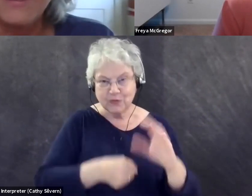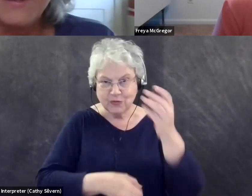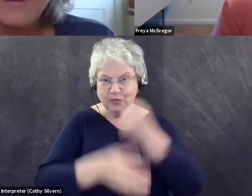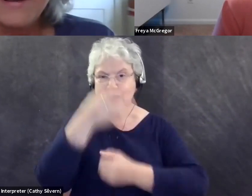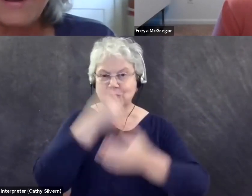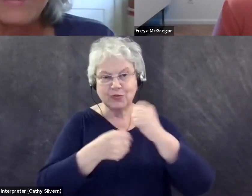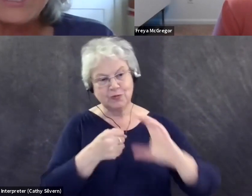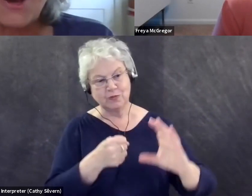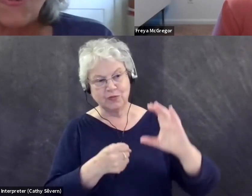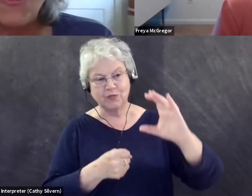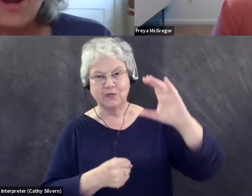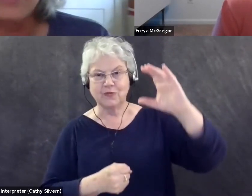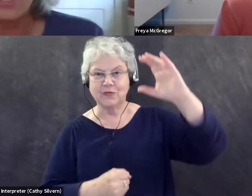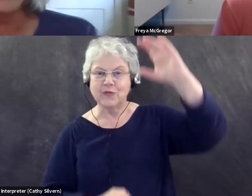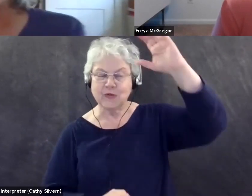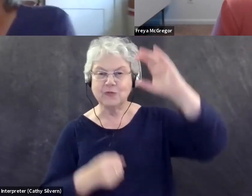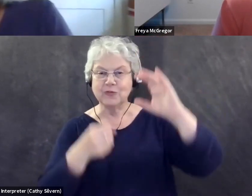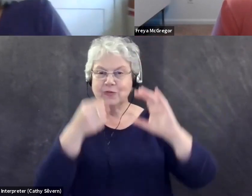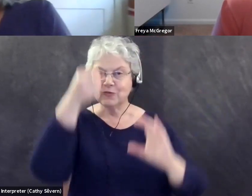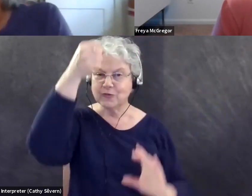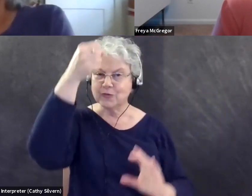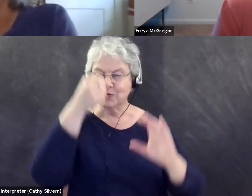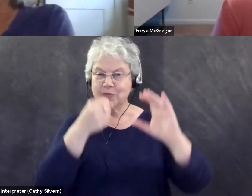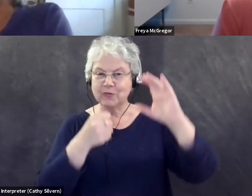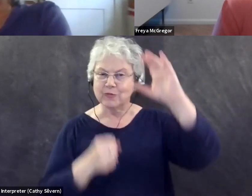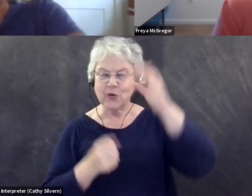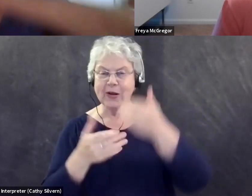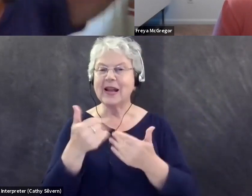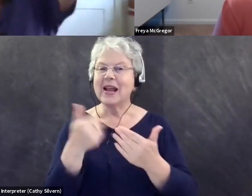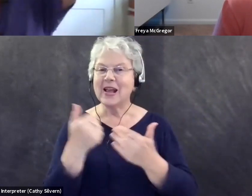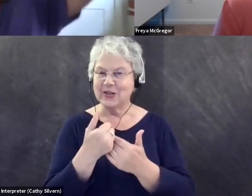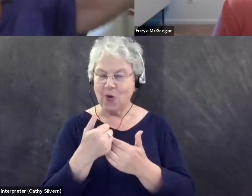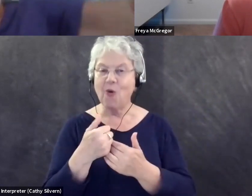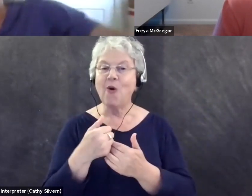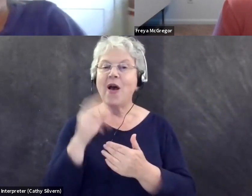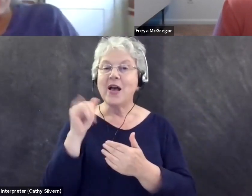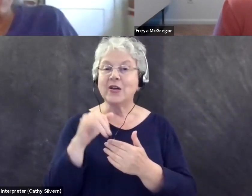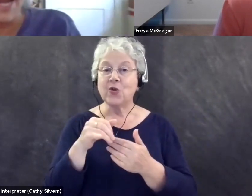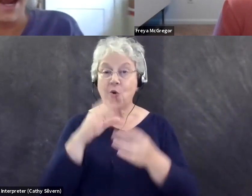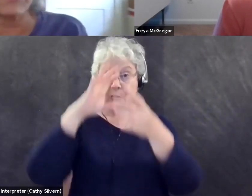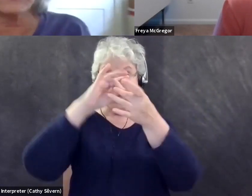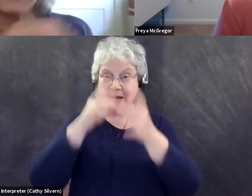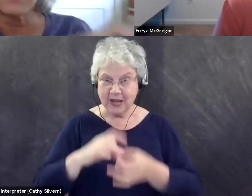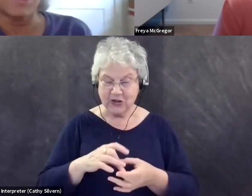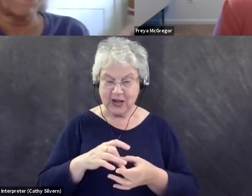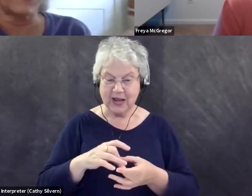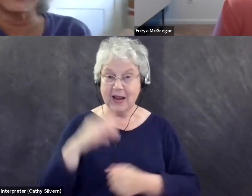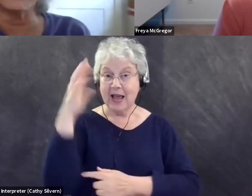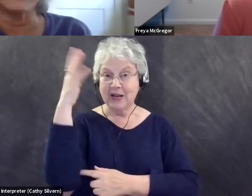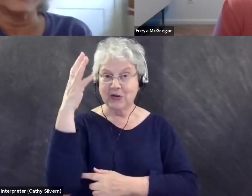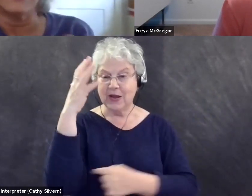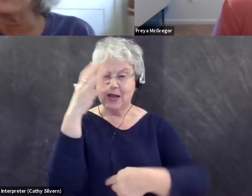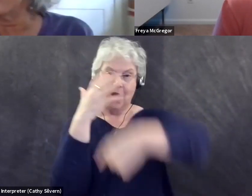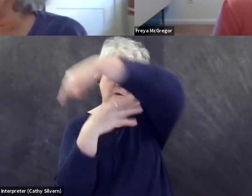chain. And so I just go out there and I undo the chain. The bird feeder comes down. I